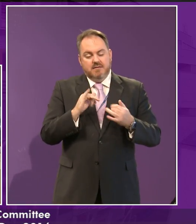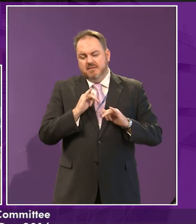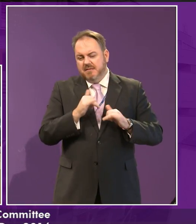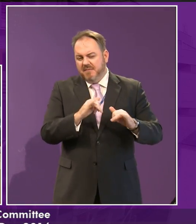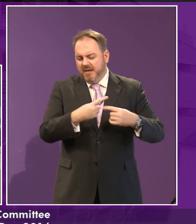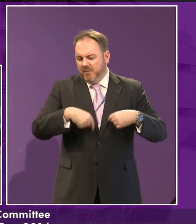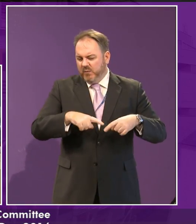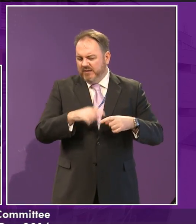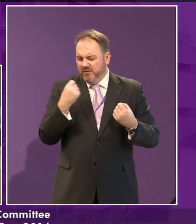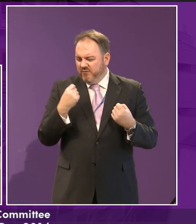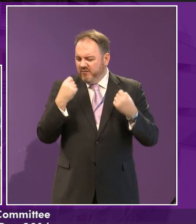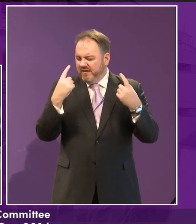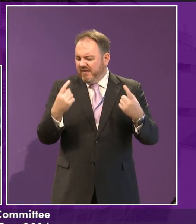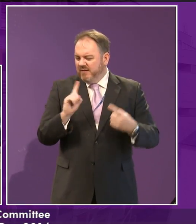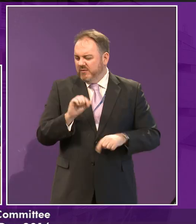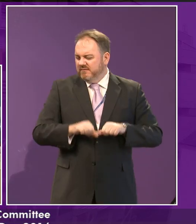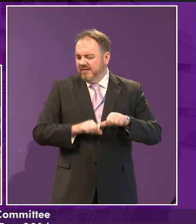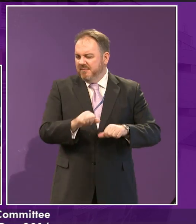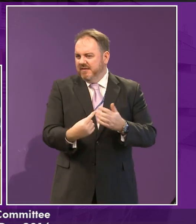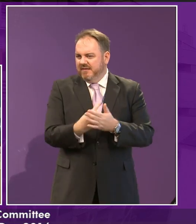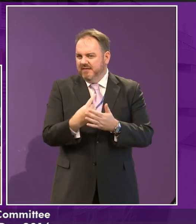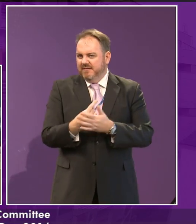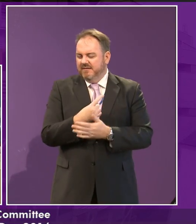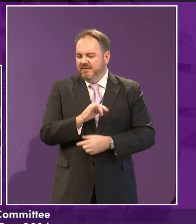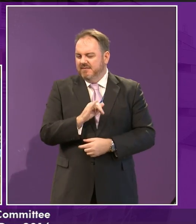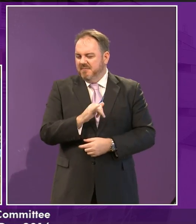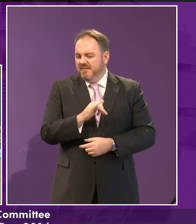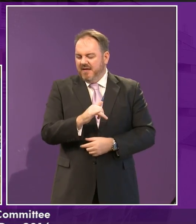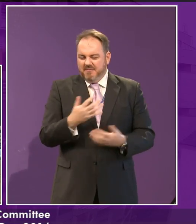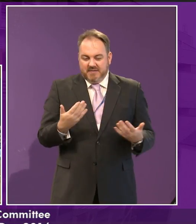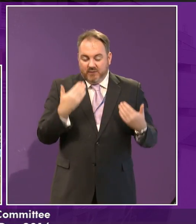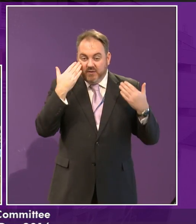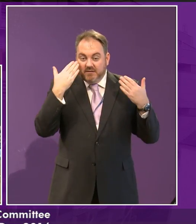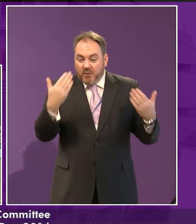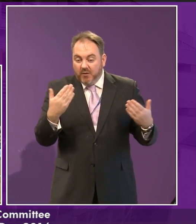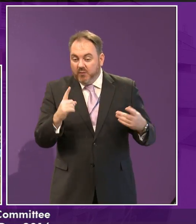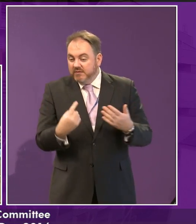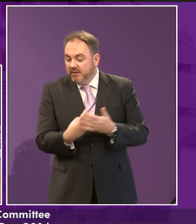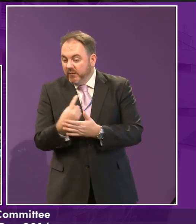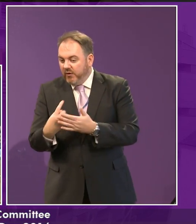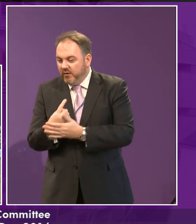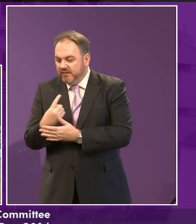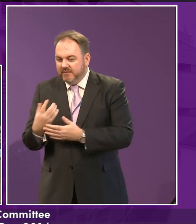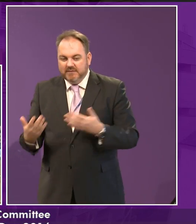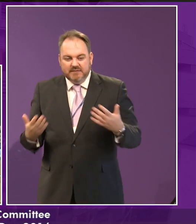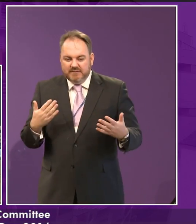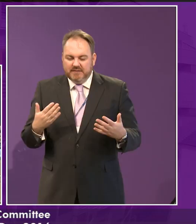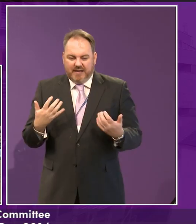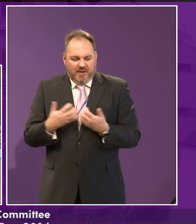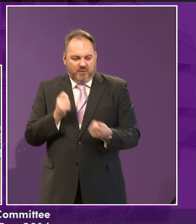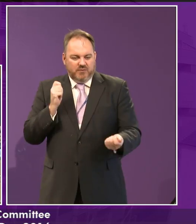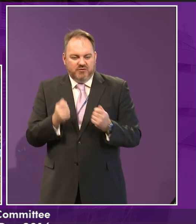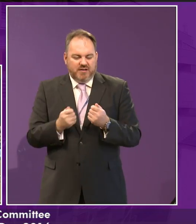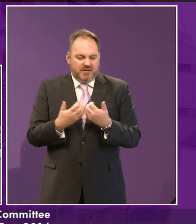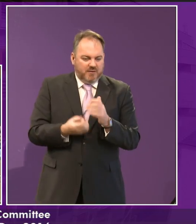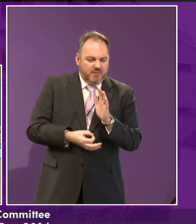things, then we're not going to be able to change them. So I think in schools we should maybe do another